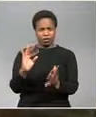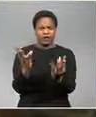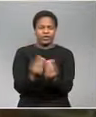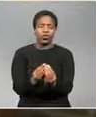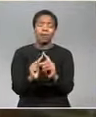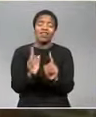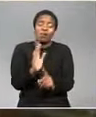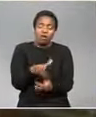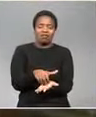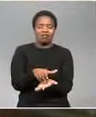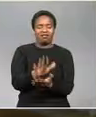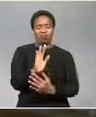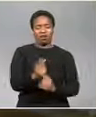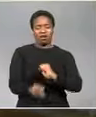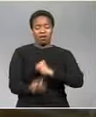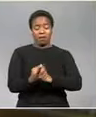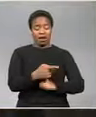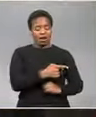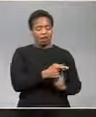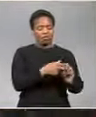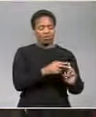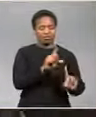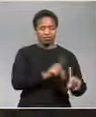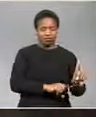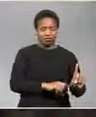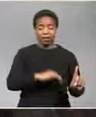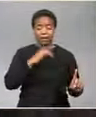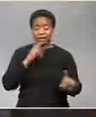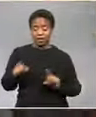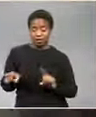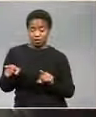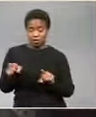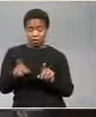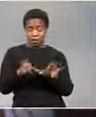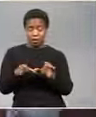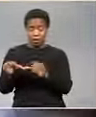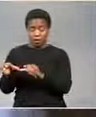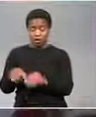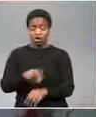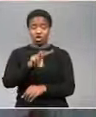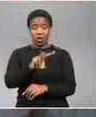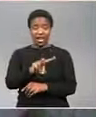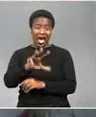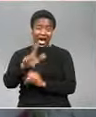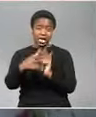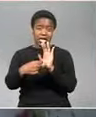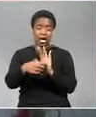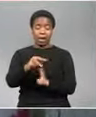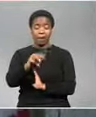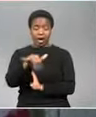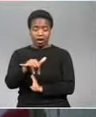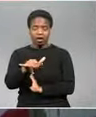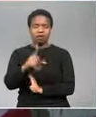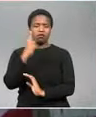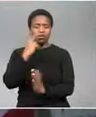possible so what's going to happen now is there going to be a vote by the shareholders both companies on the 28th of may to approve the